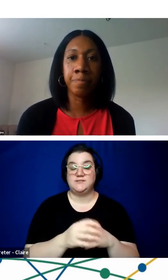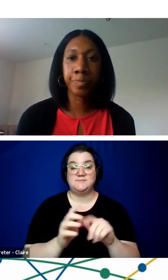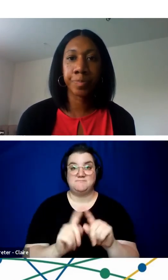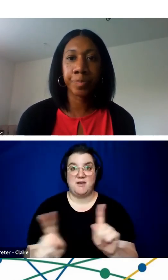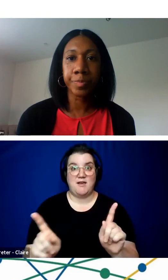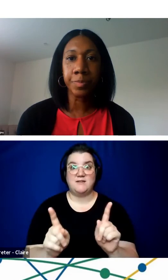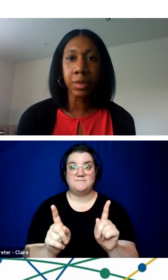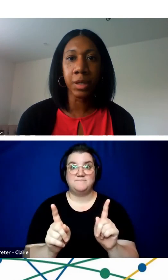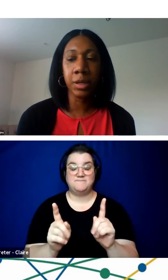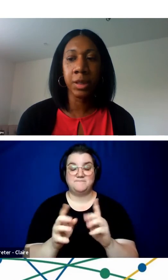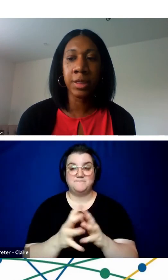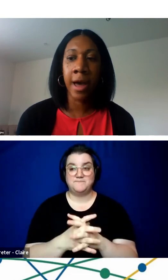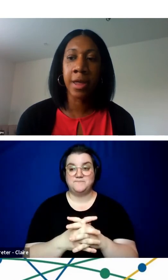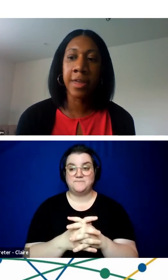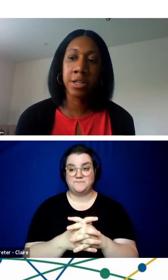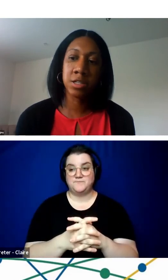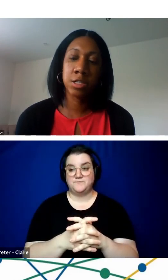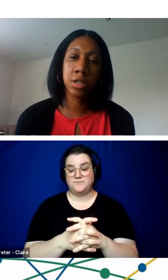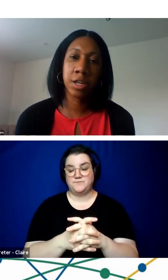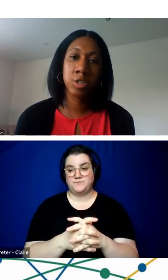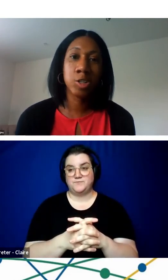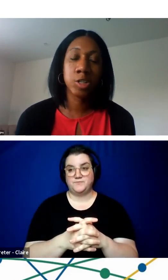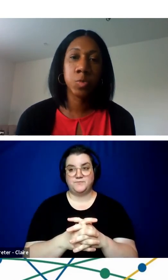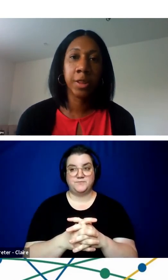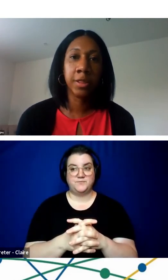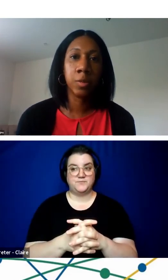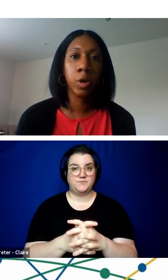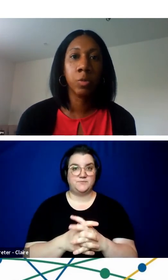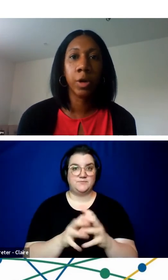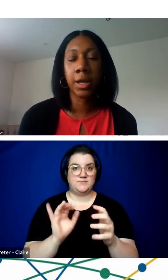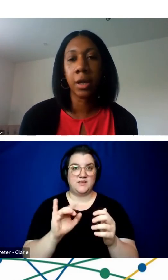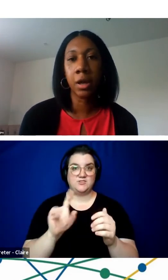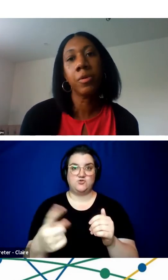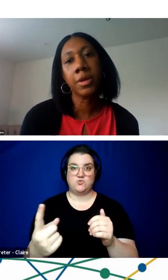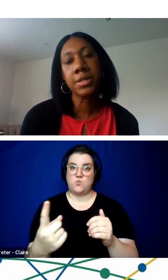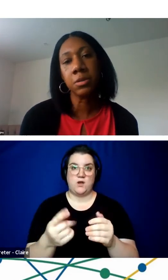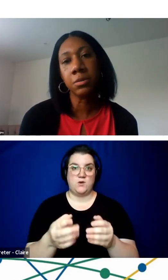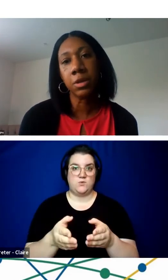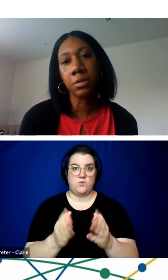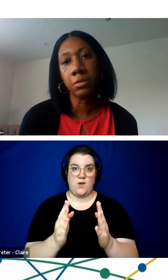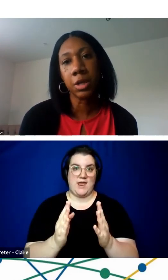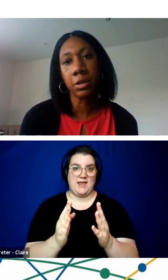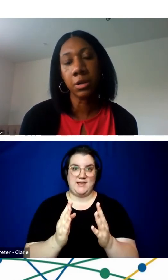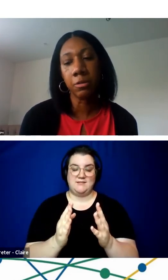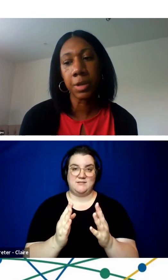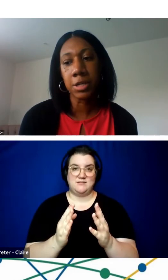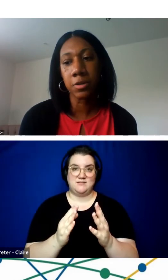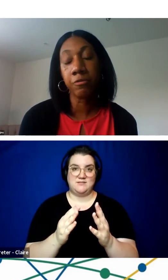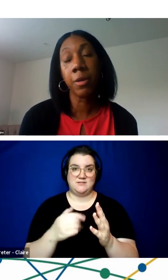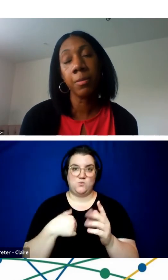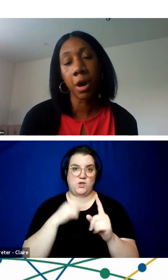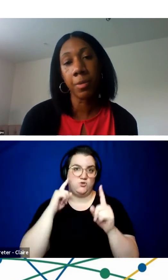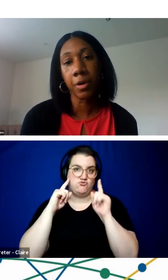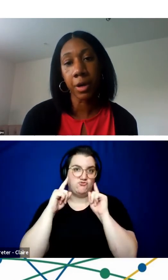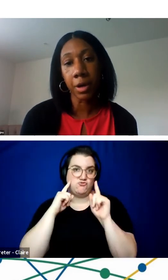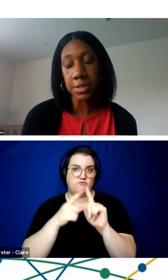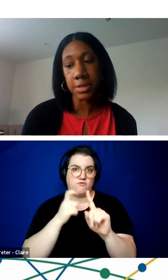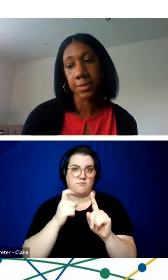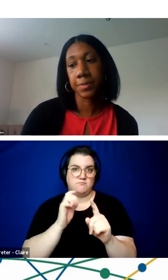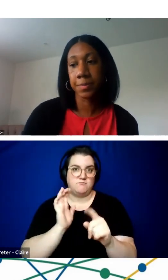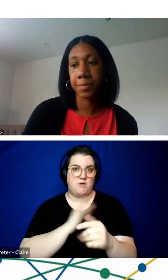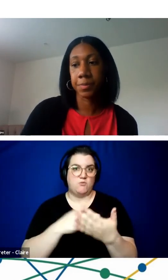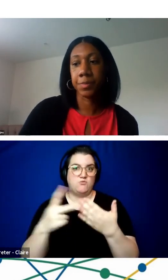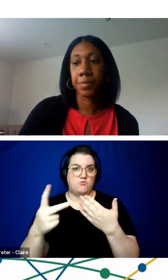that's just one way, a couple ways that we were hearing from patients, from our